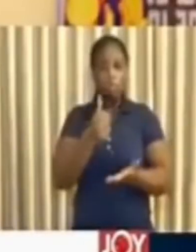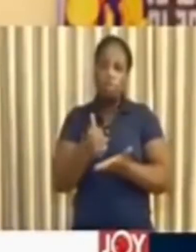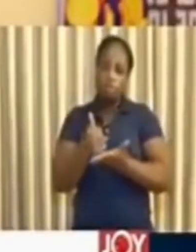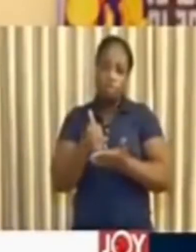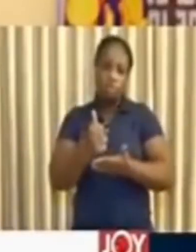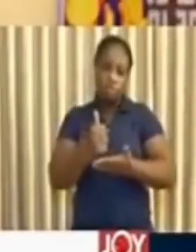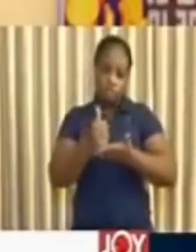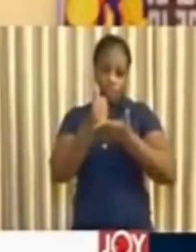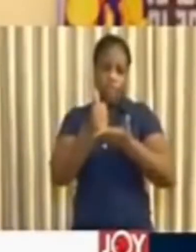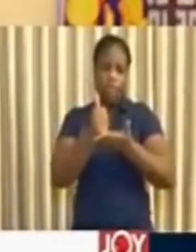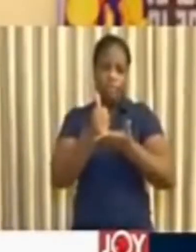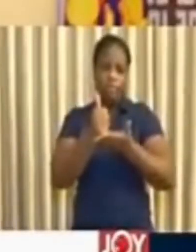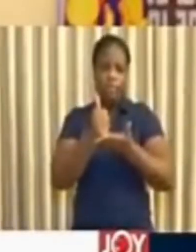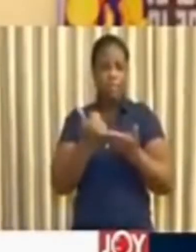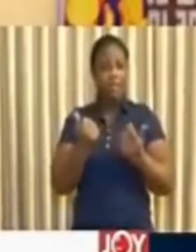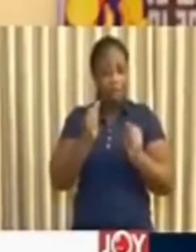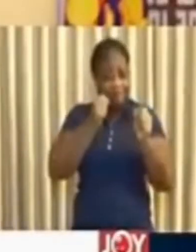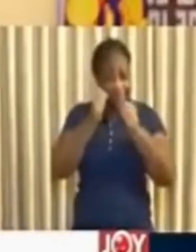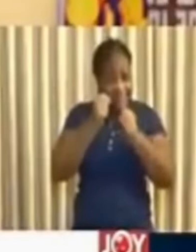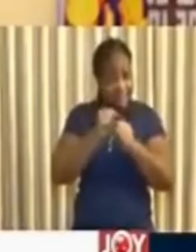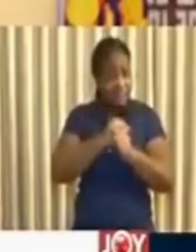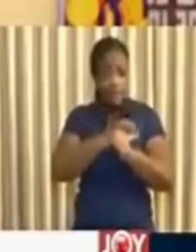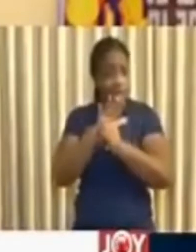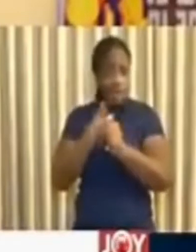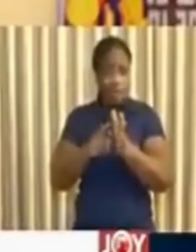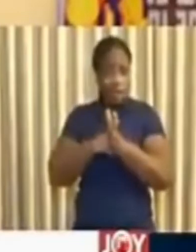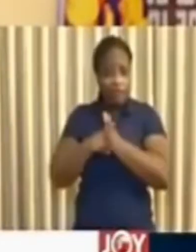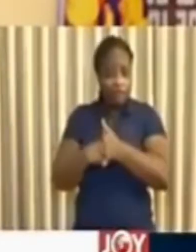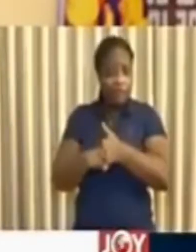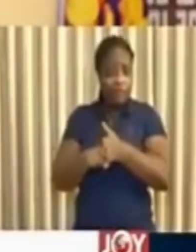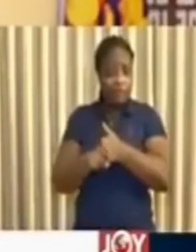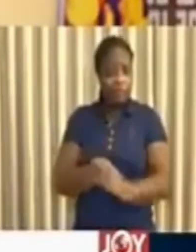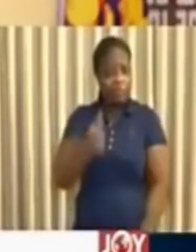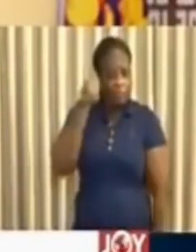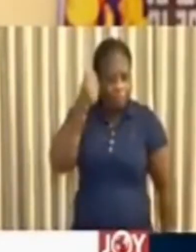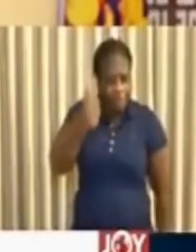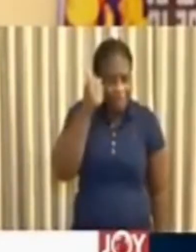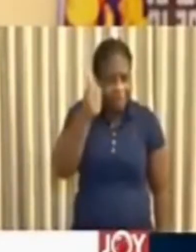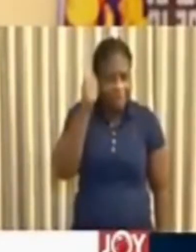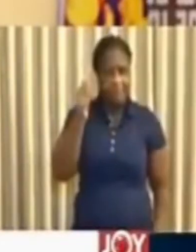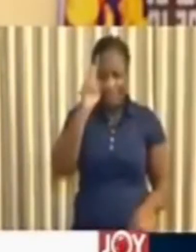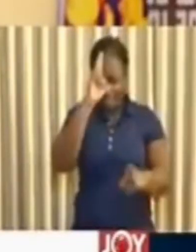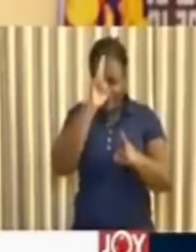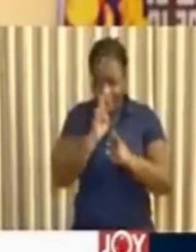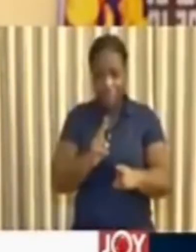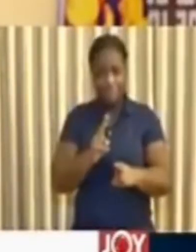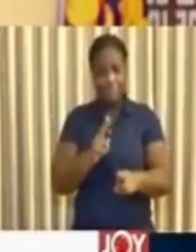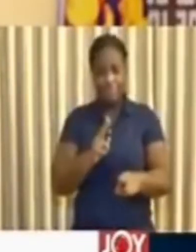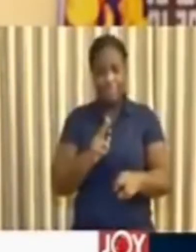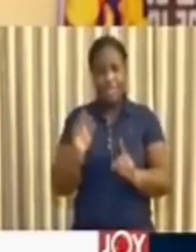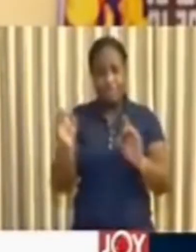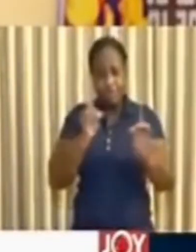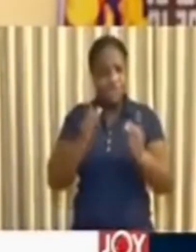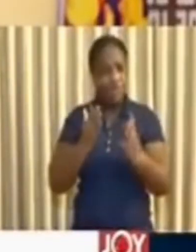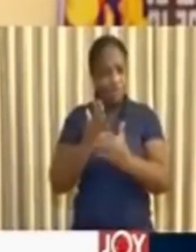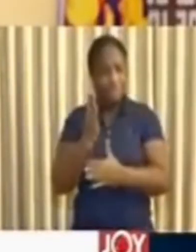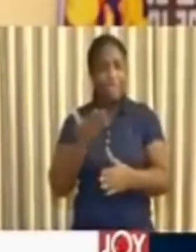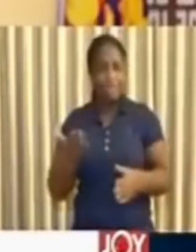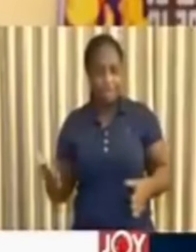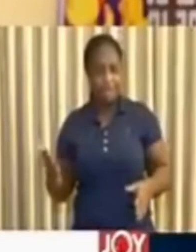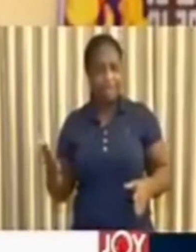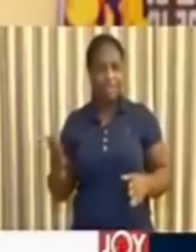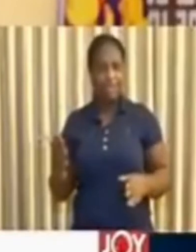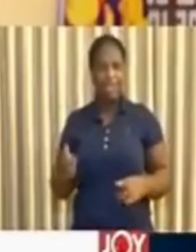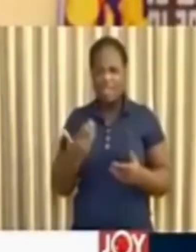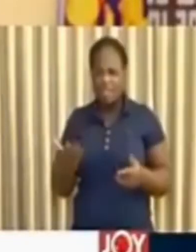The fight against coronavirus has served as a humbling reminder of the things that matter, the things that